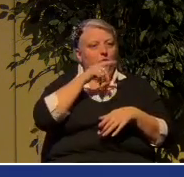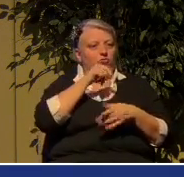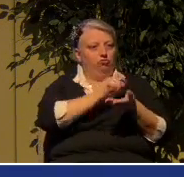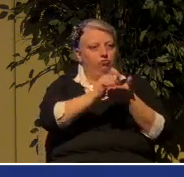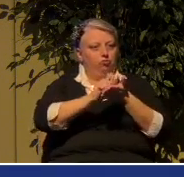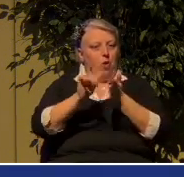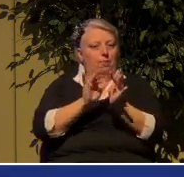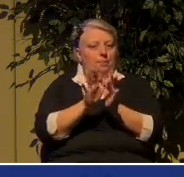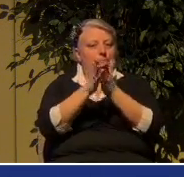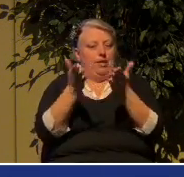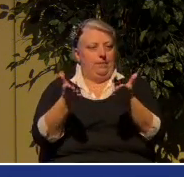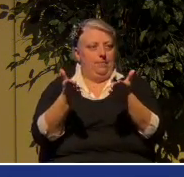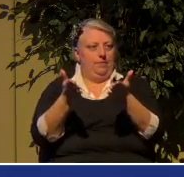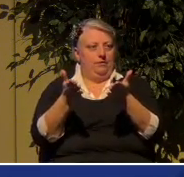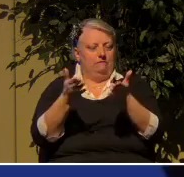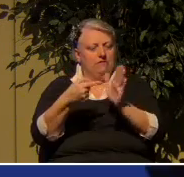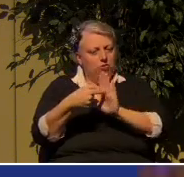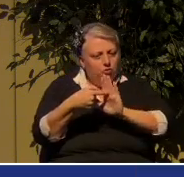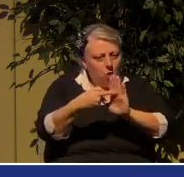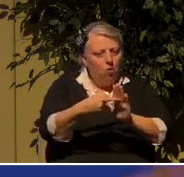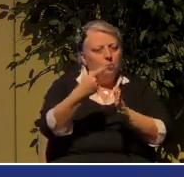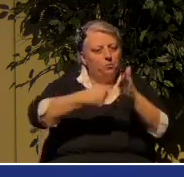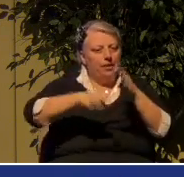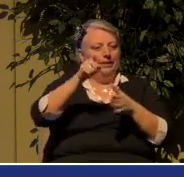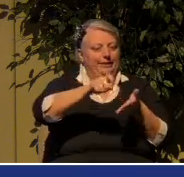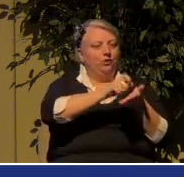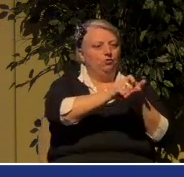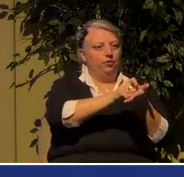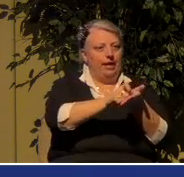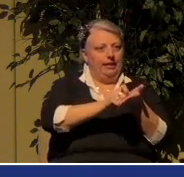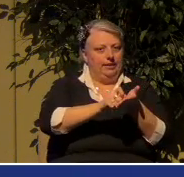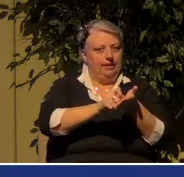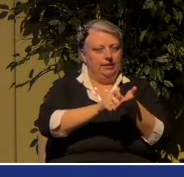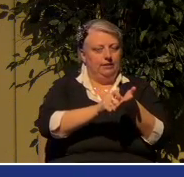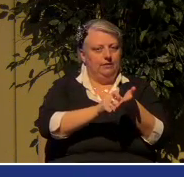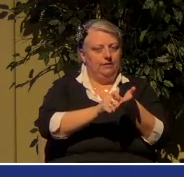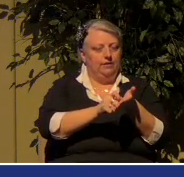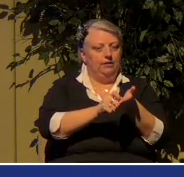them what it is that they need to communicate as God's authoritative